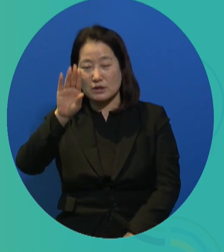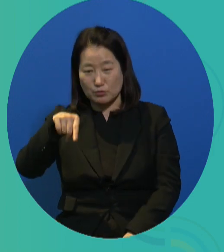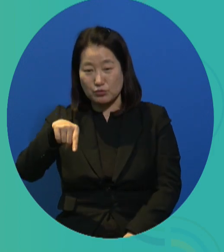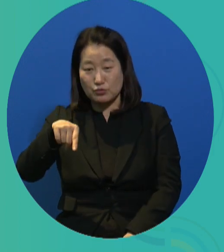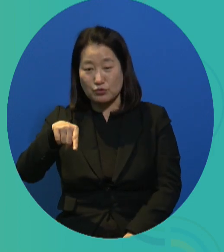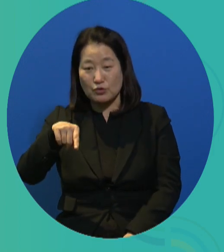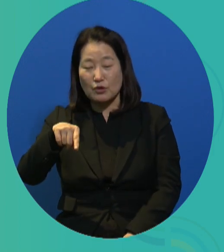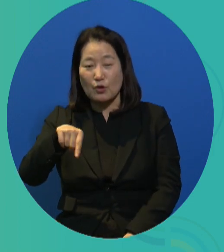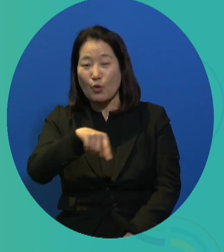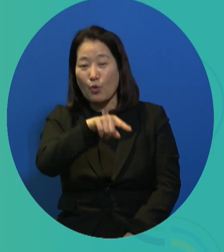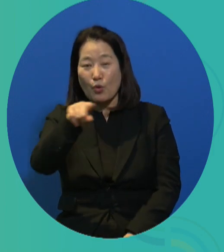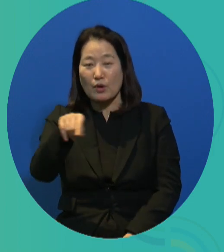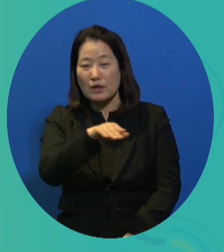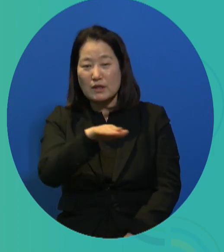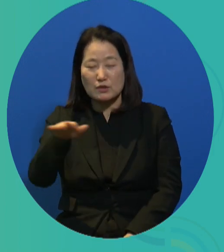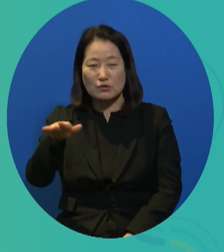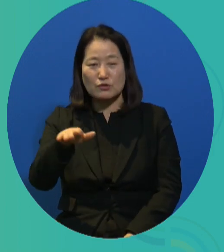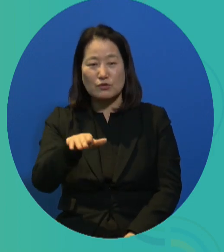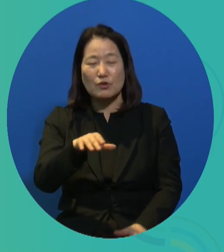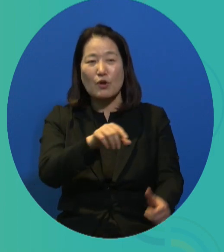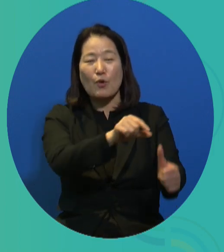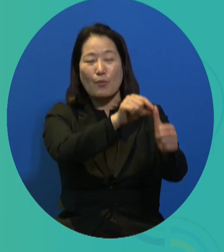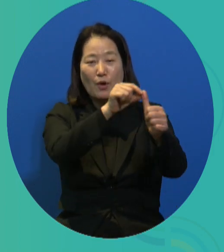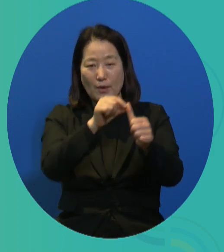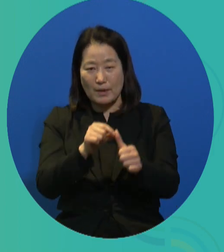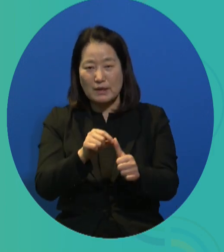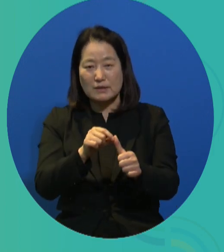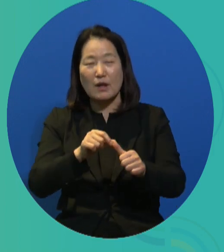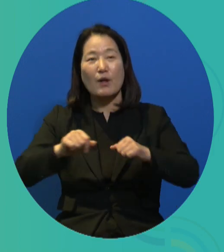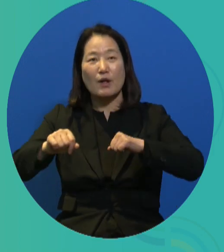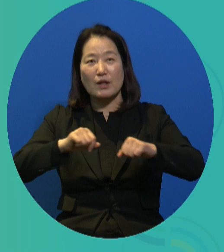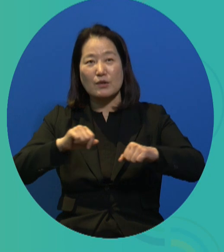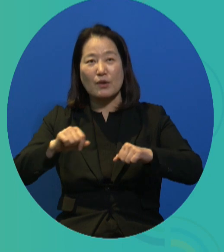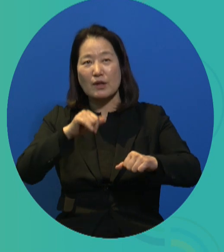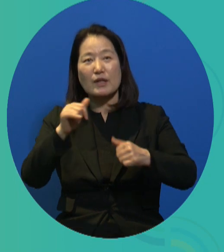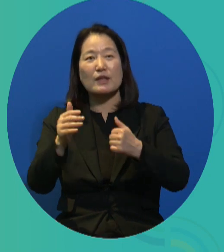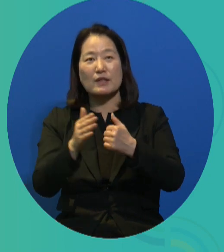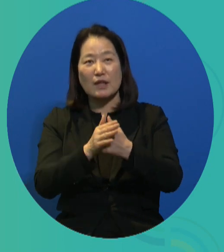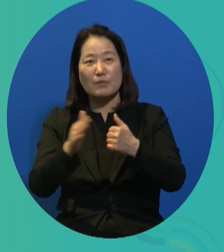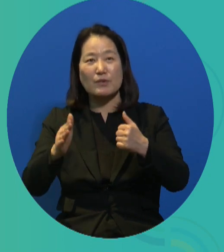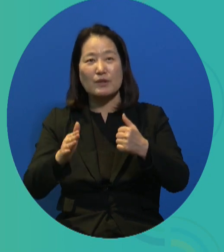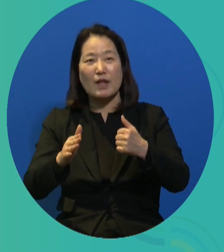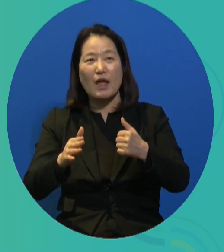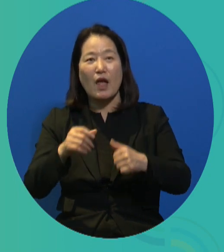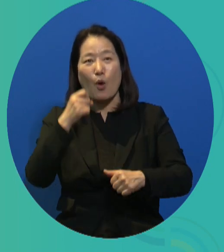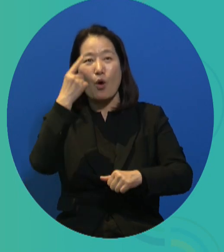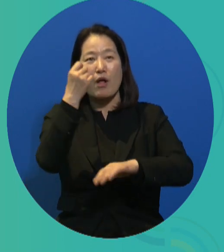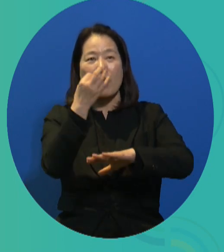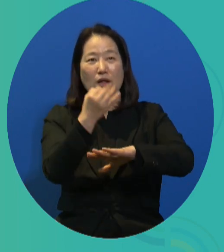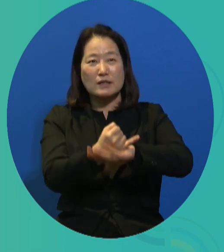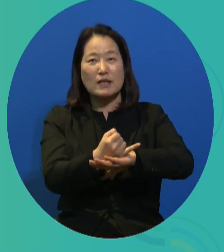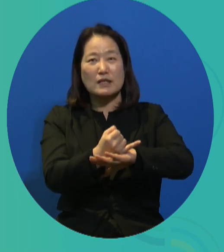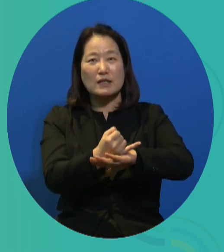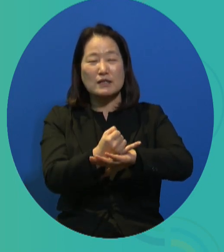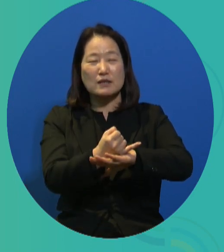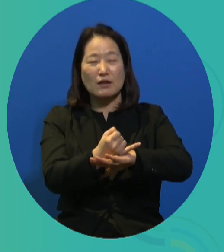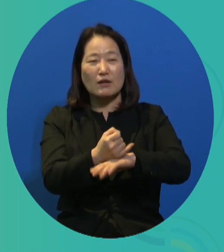We looked and referenced the MOHW's job placement program, and so we were